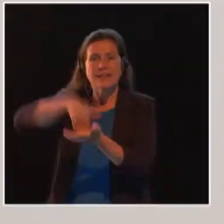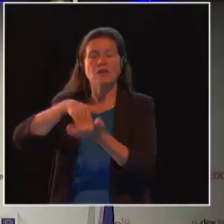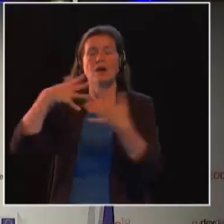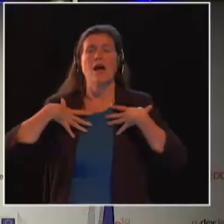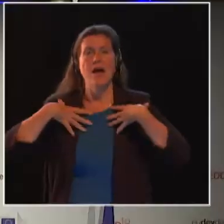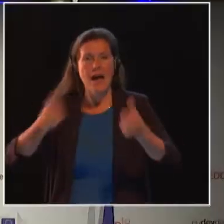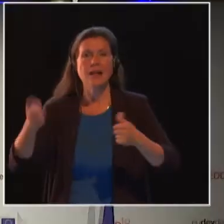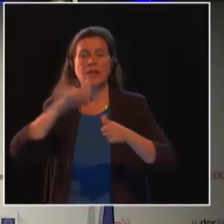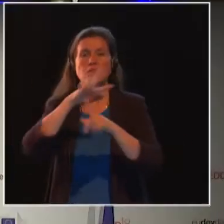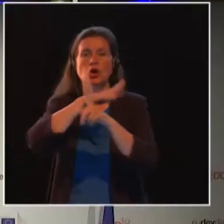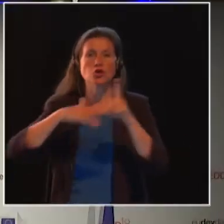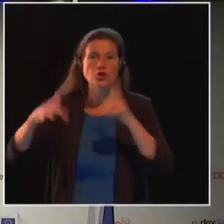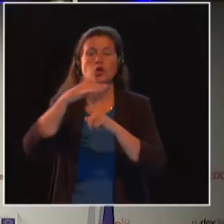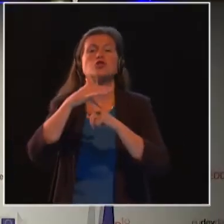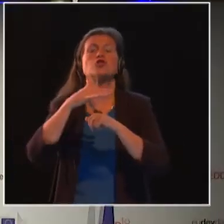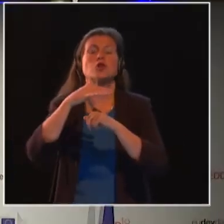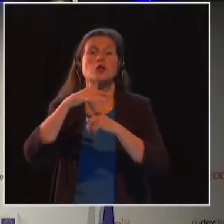Social Justice in New Delhi.